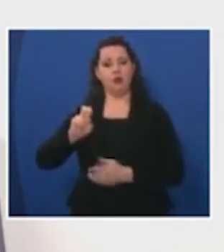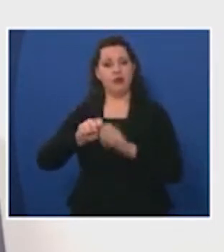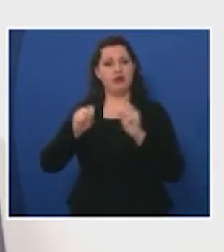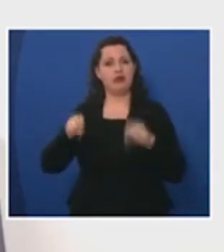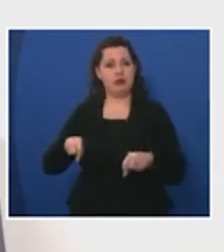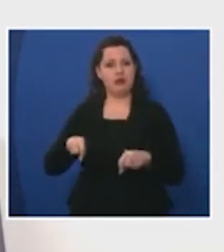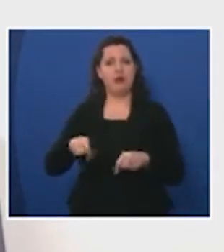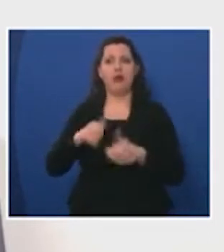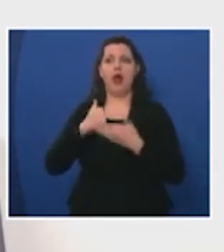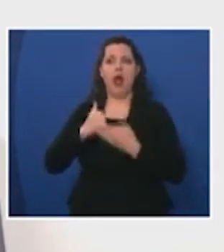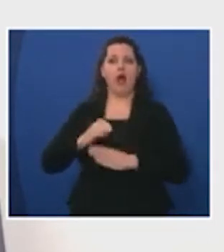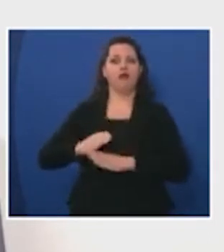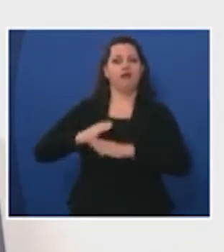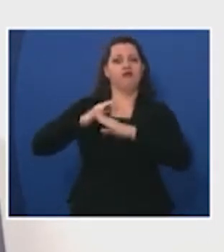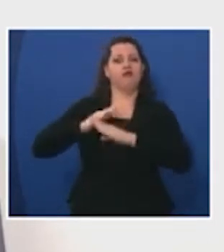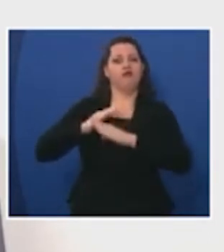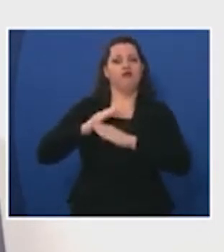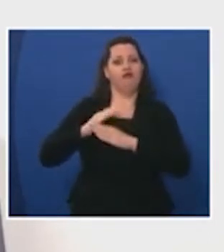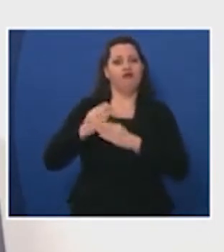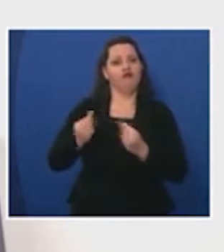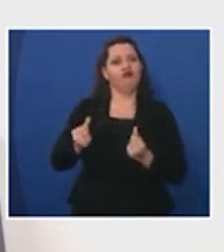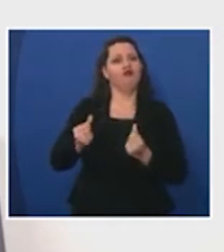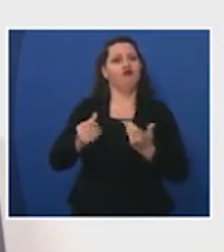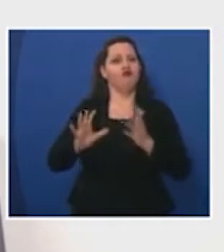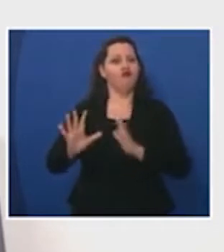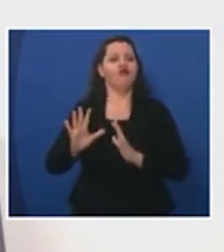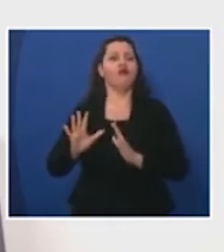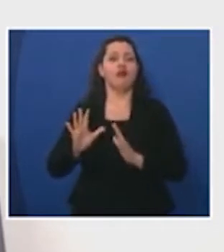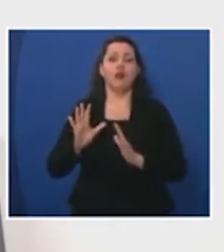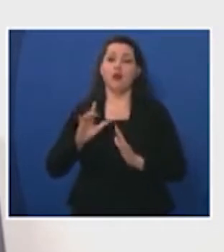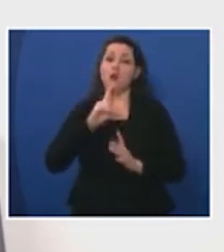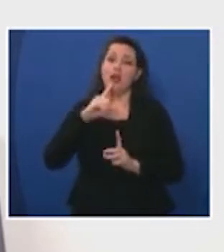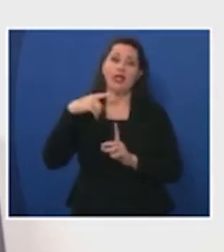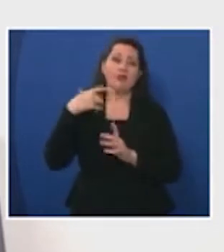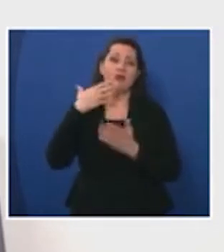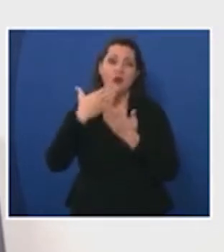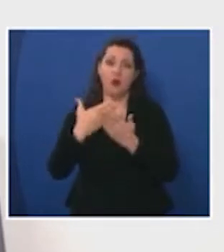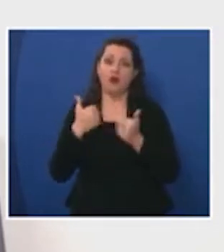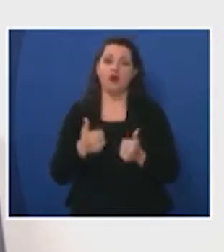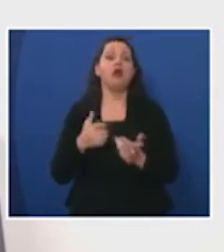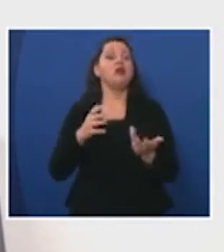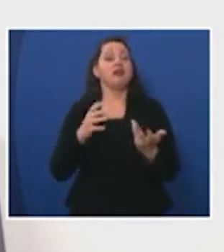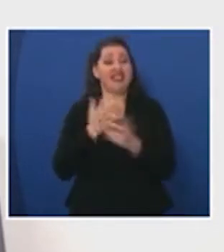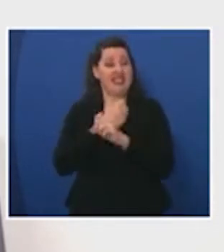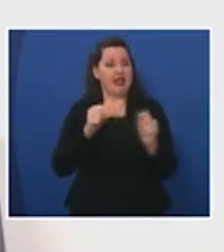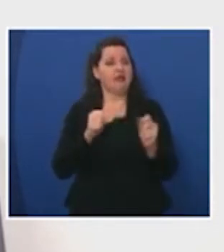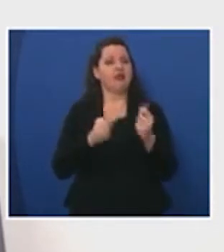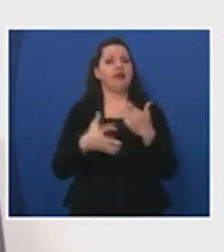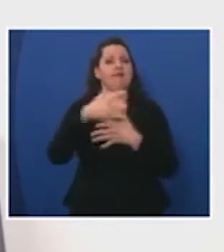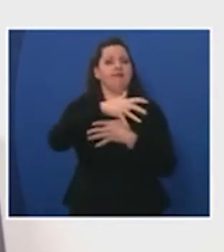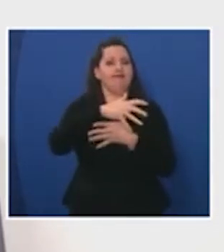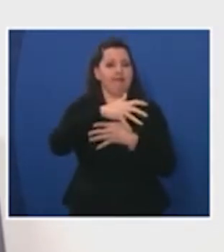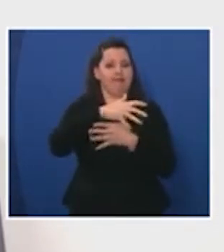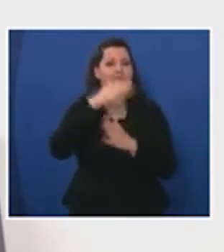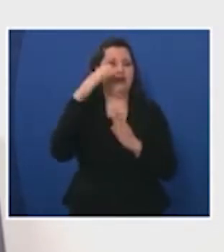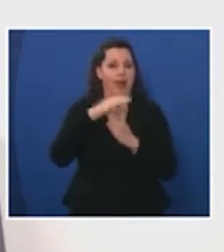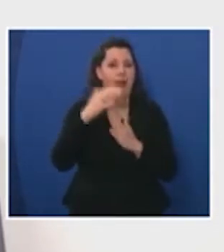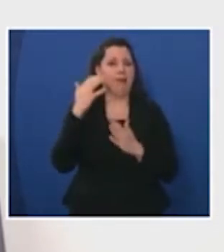this so it's been positive I mean safety is first for our members and for our staff